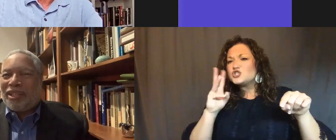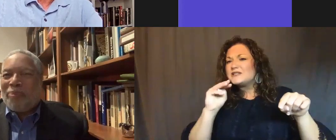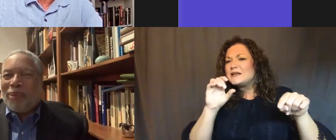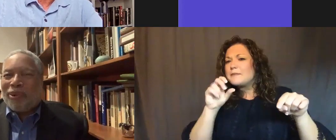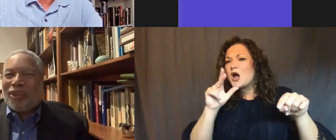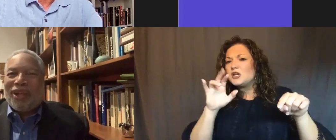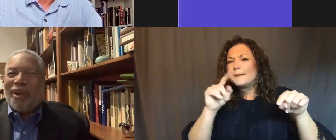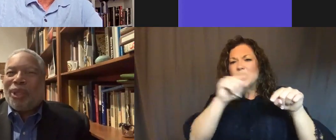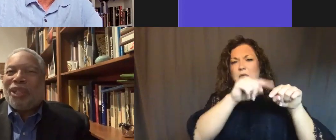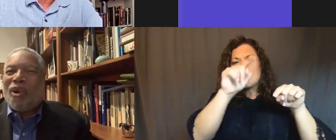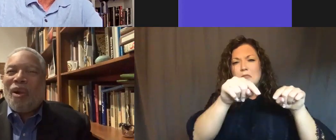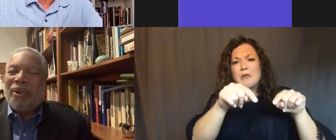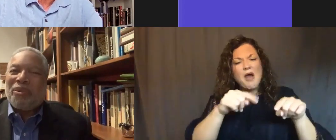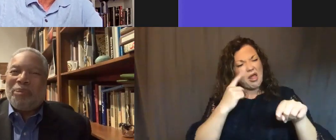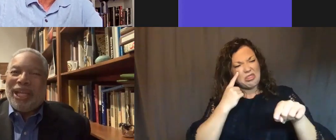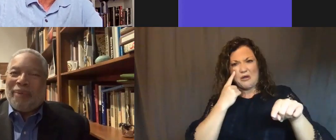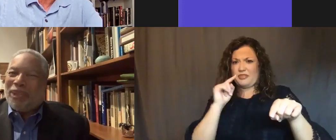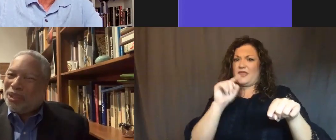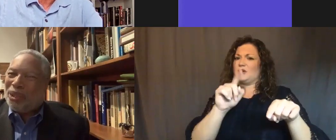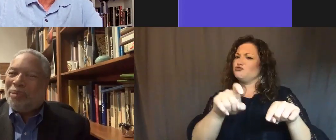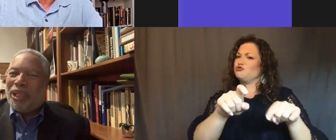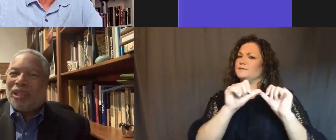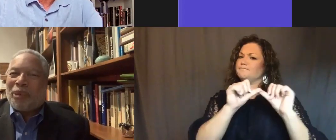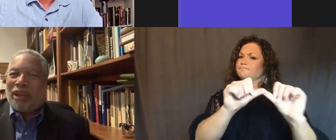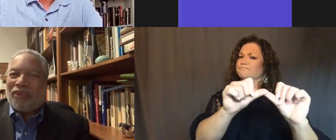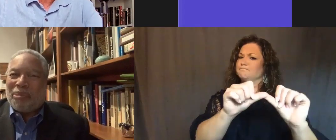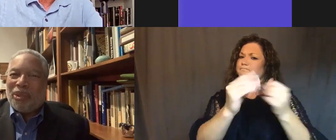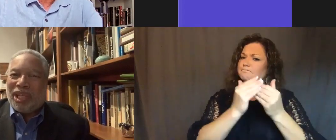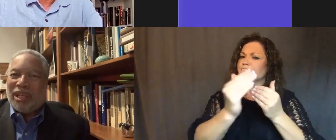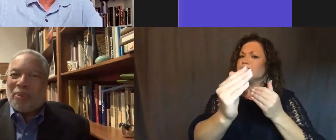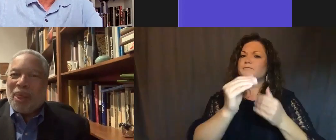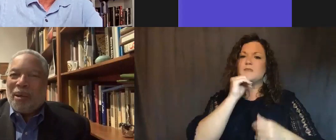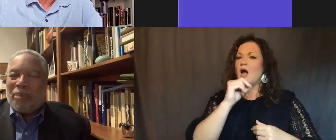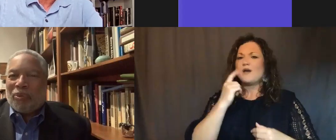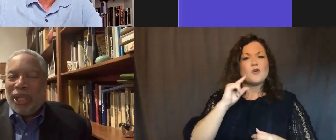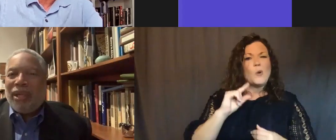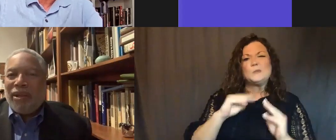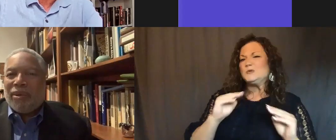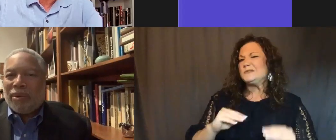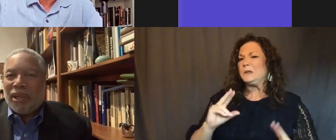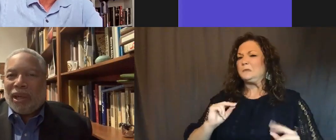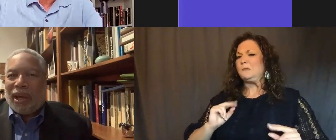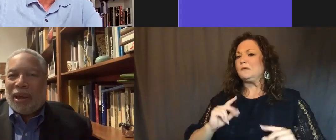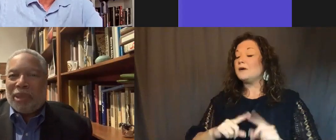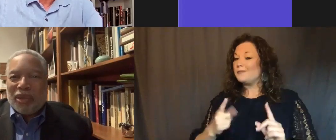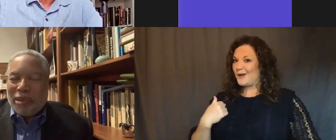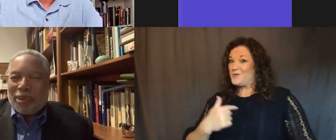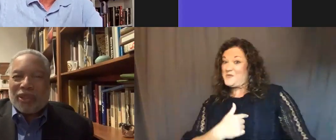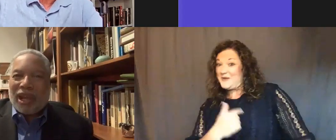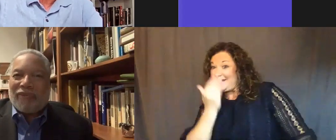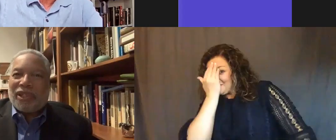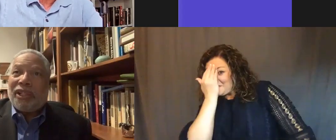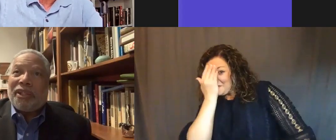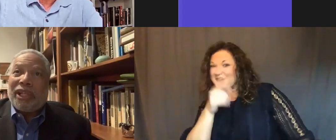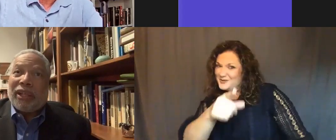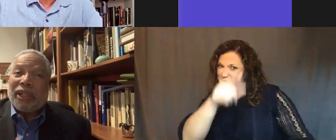some people thought, well, that should always remain empty. It shouldn't be the spot for the museum. But we knew, and you remember